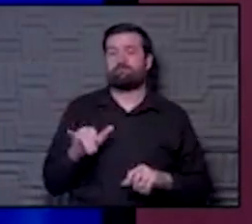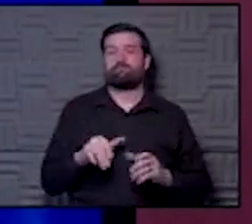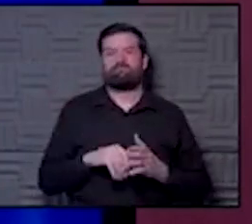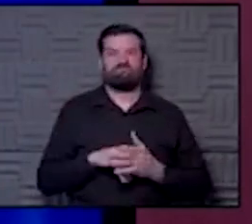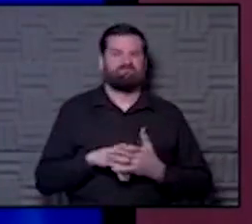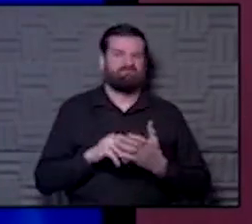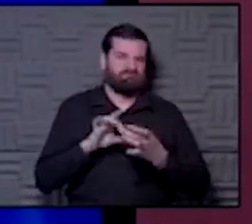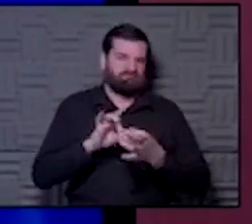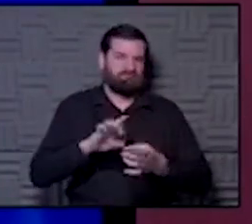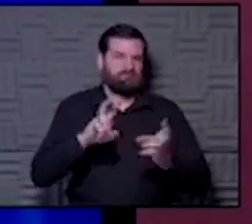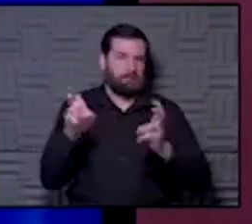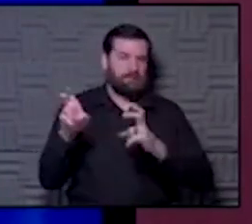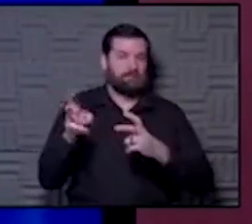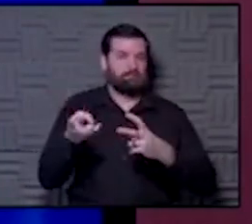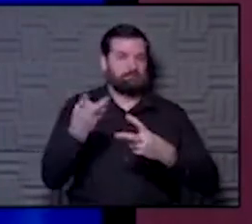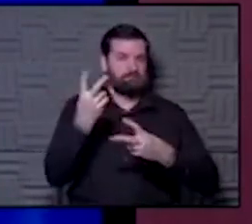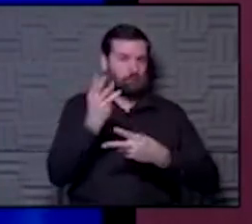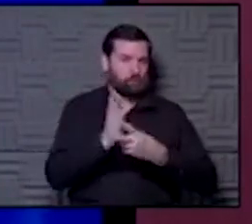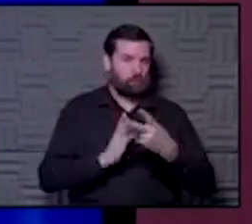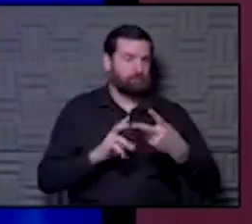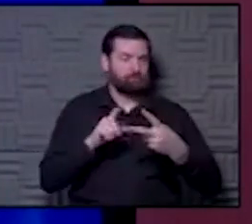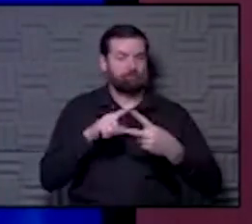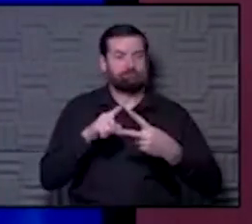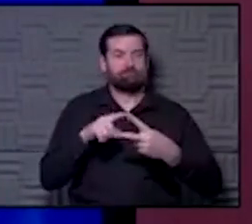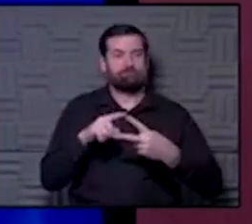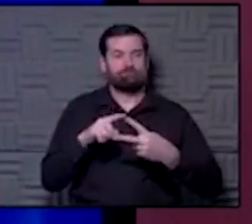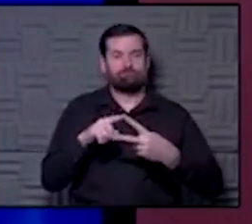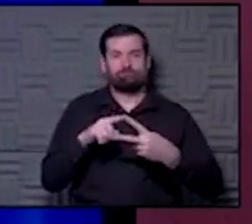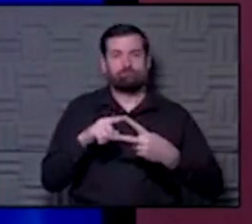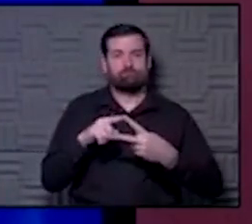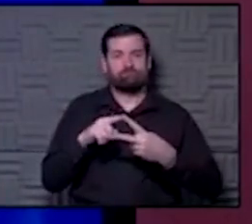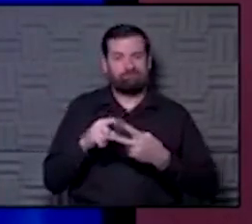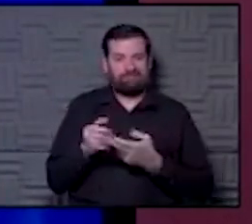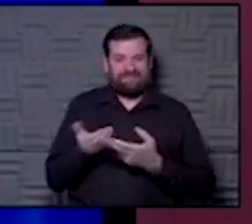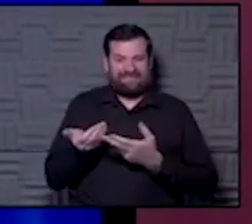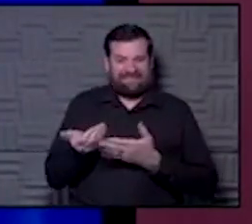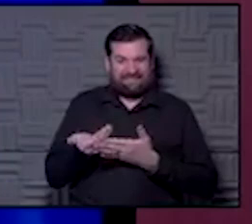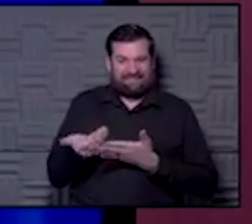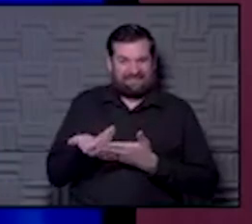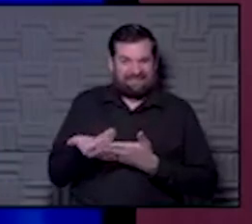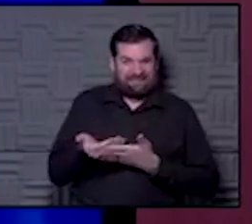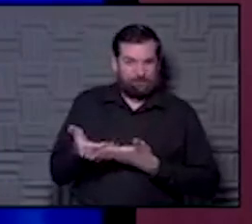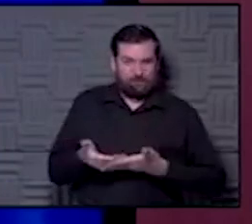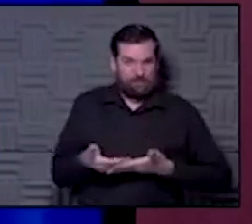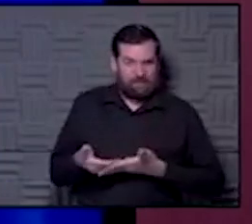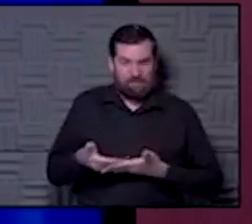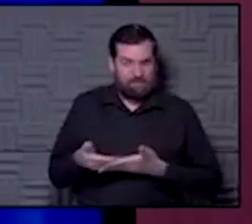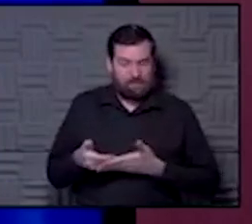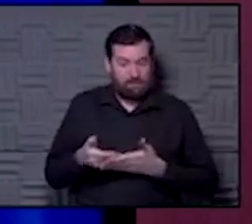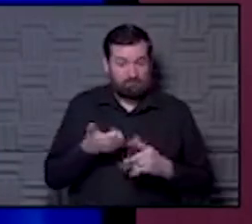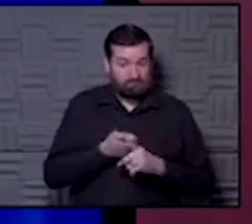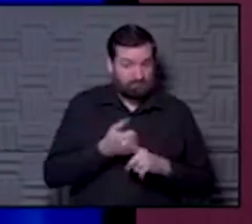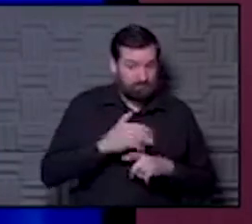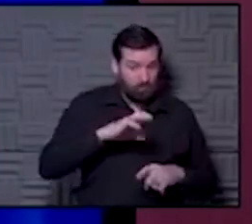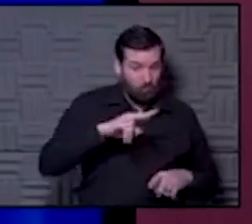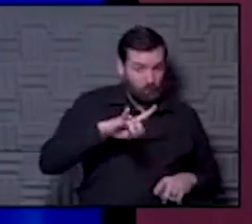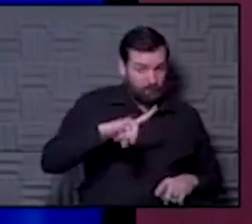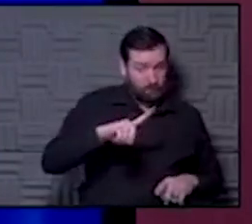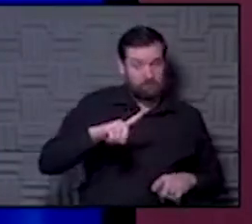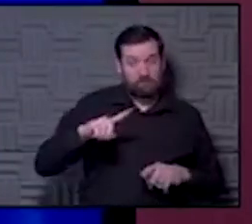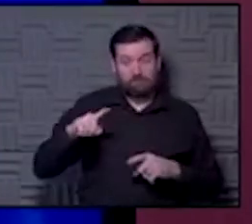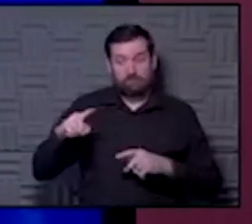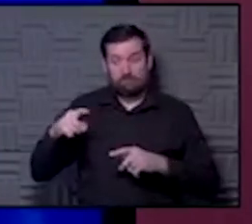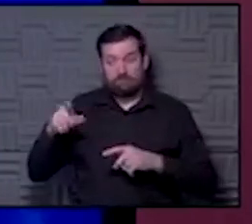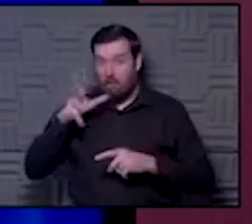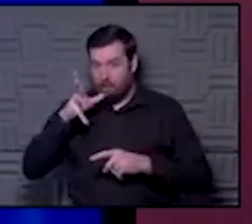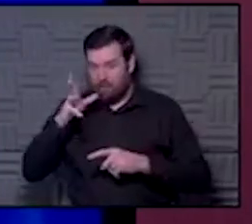on topic. She has a two-part question. One of them is that the newborns that are born to moms that are COVID positive, are those newborns tested and do they